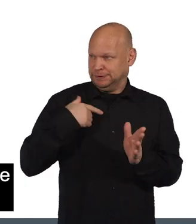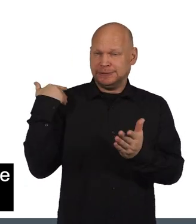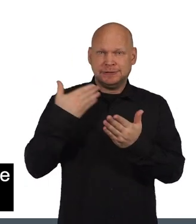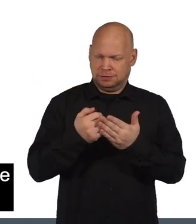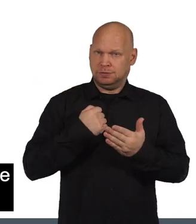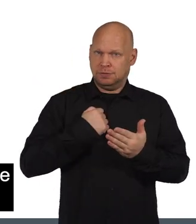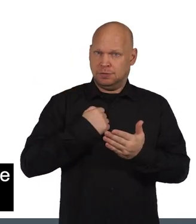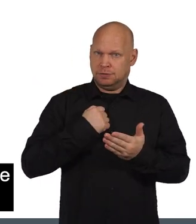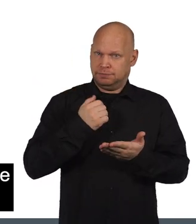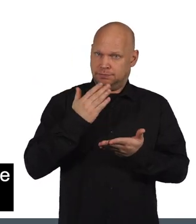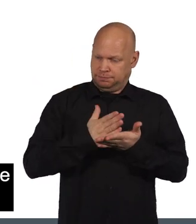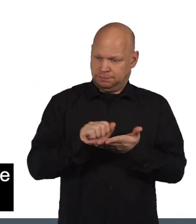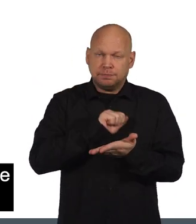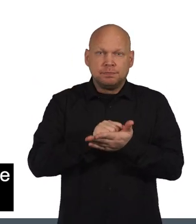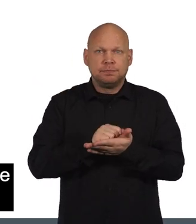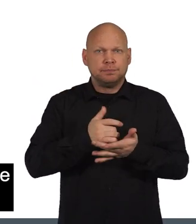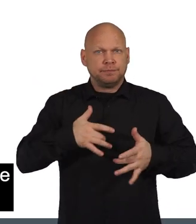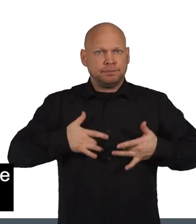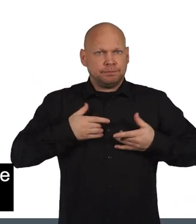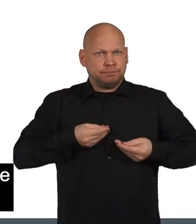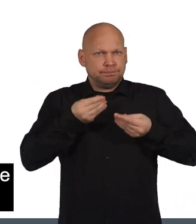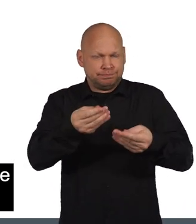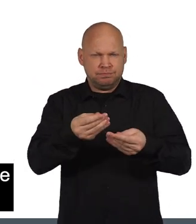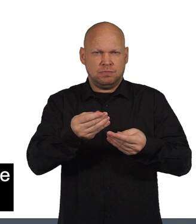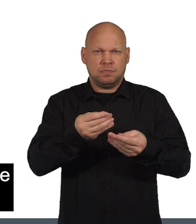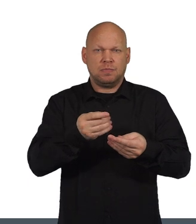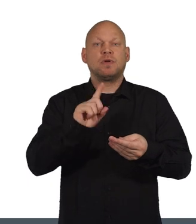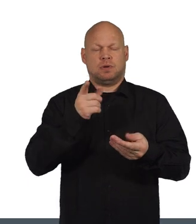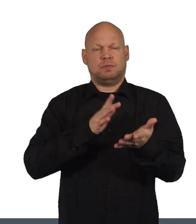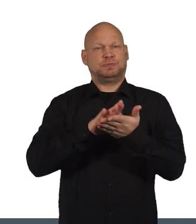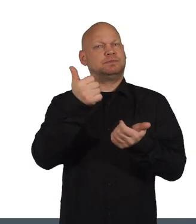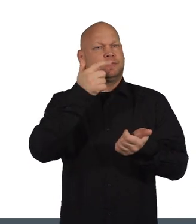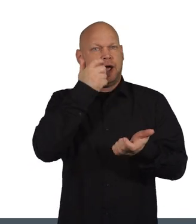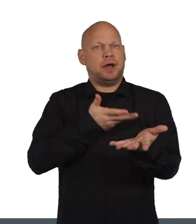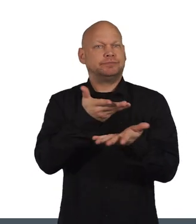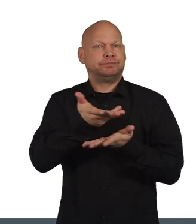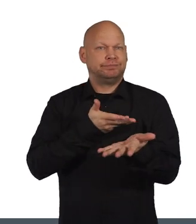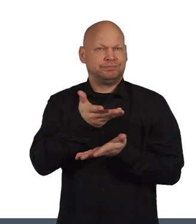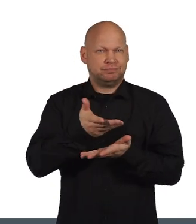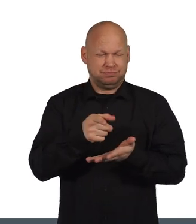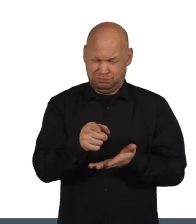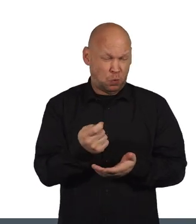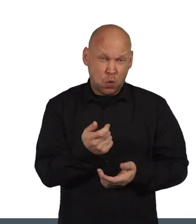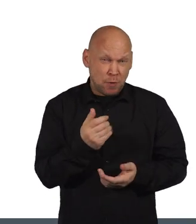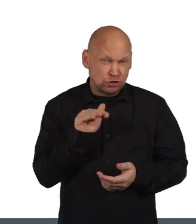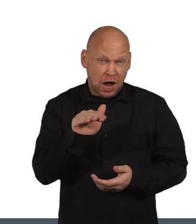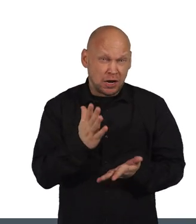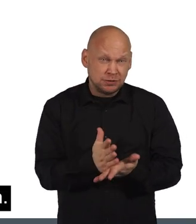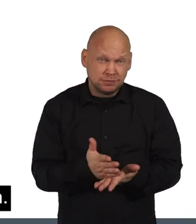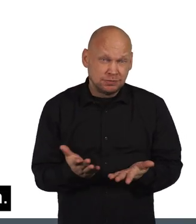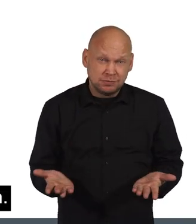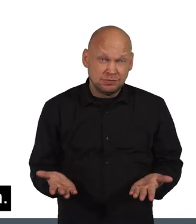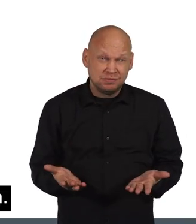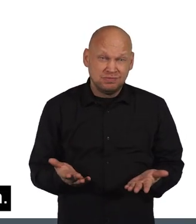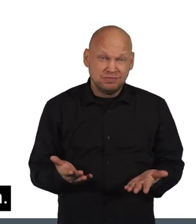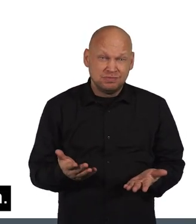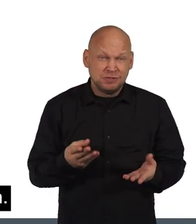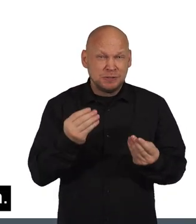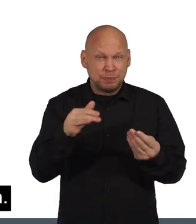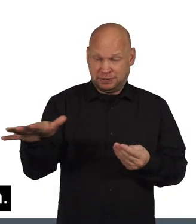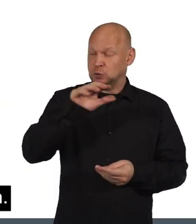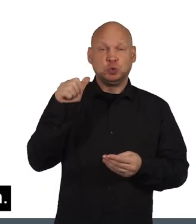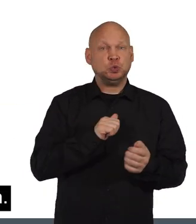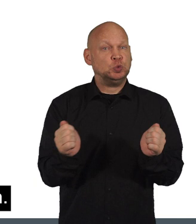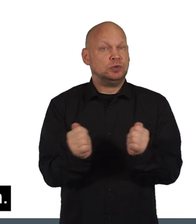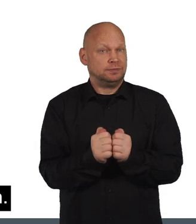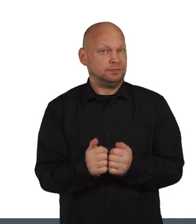legitimate voice that should be listened to as part of the dialogue. It's not much to ask and is something everyone